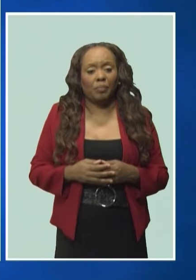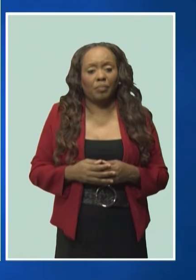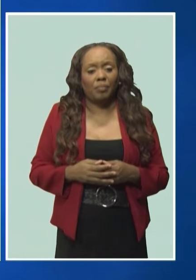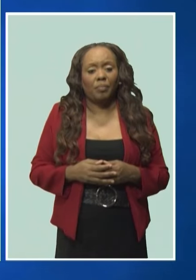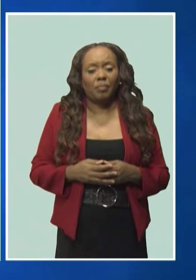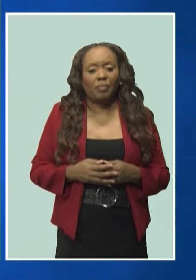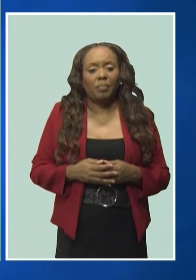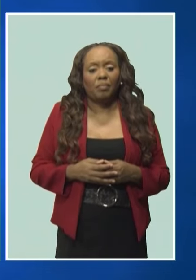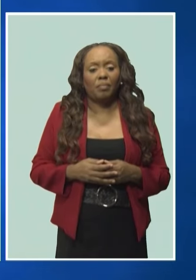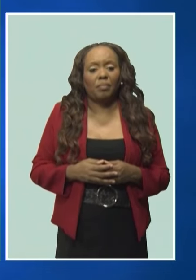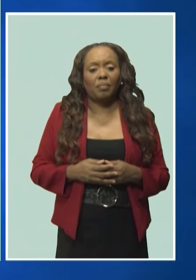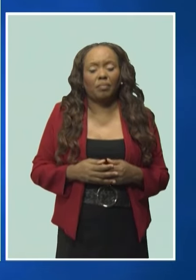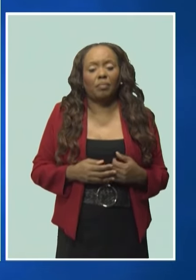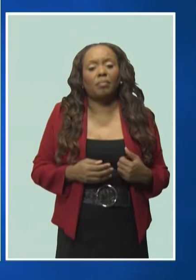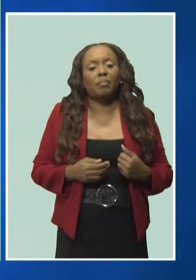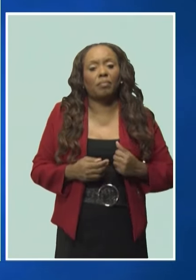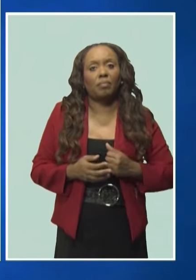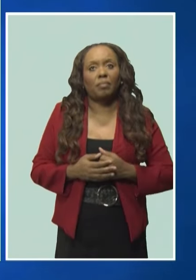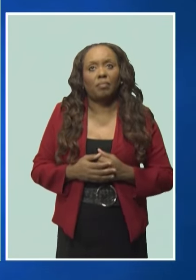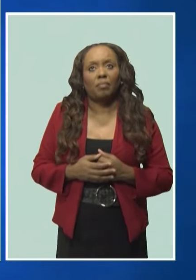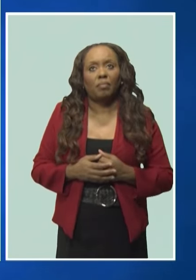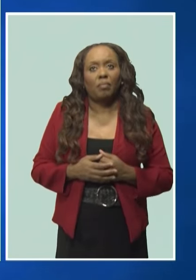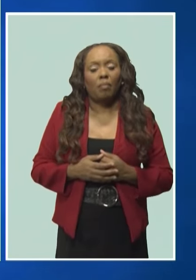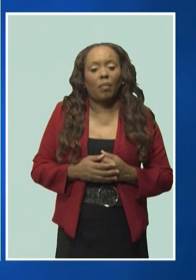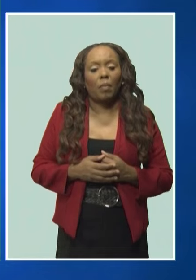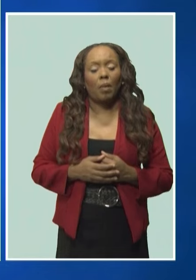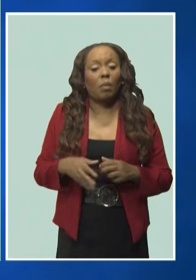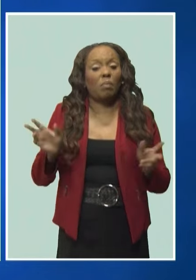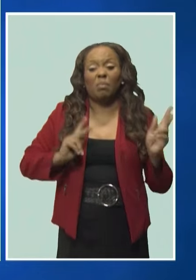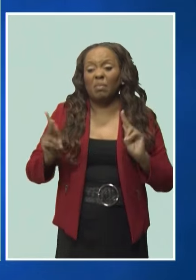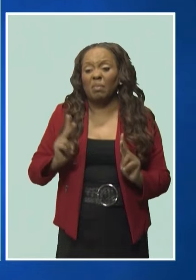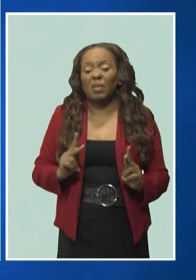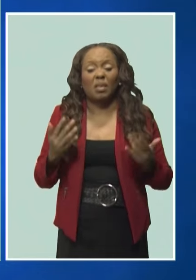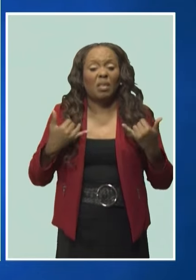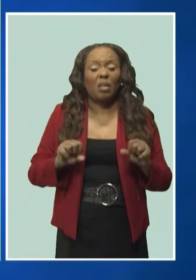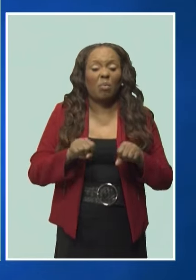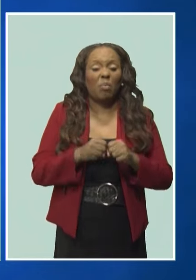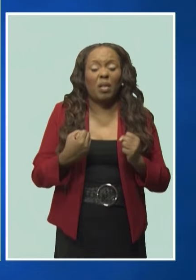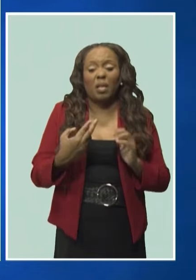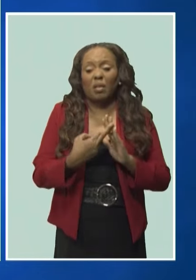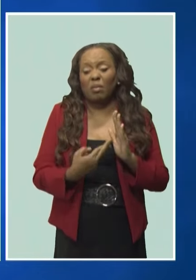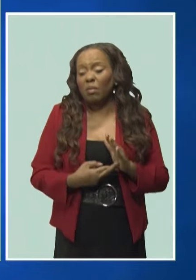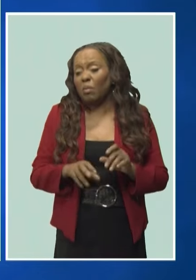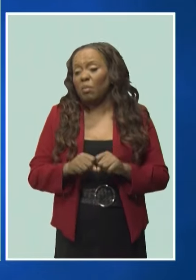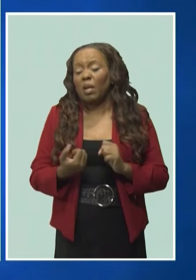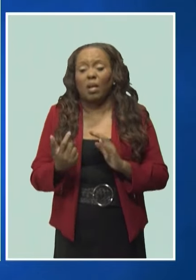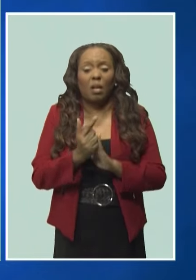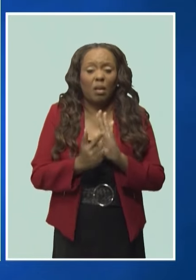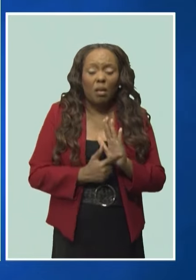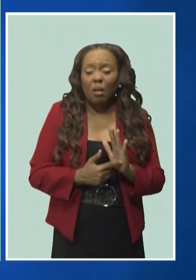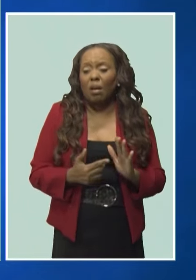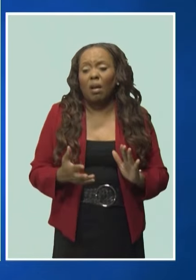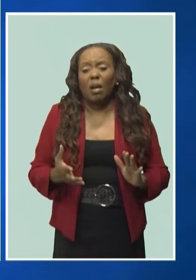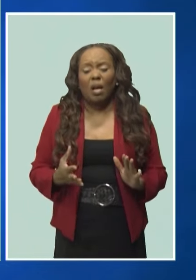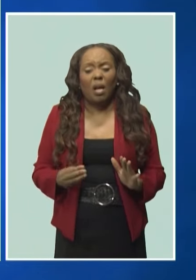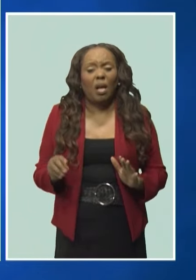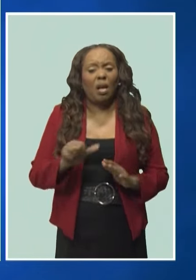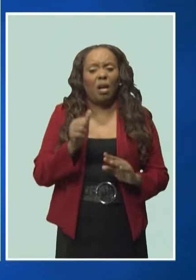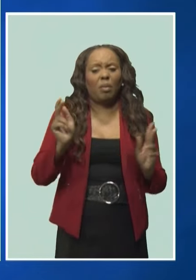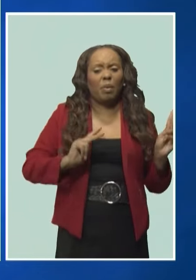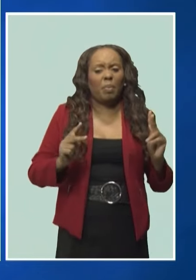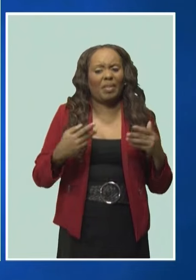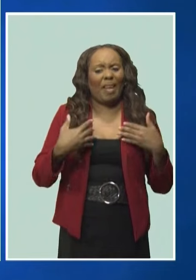violation is existing and persons are being inconvenienced and they dare say their health is being put at risk.